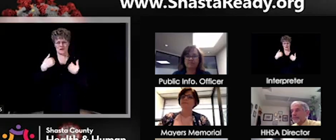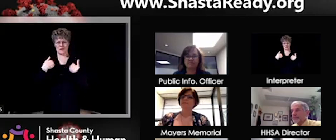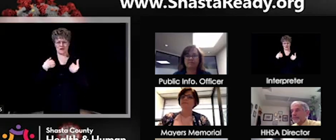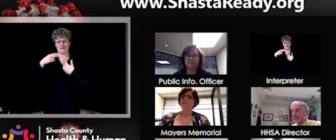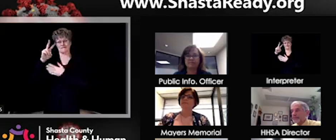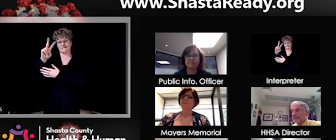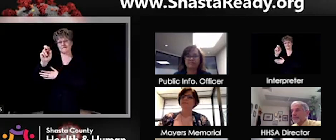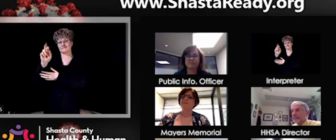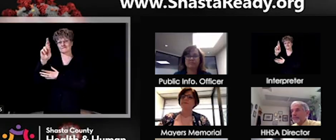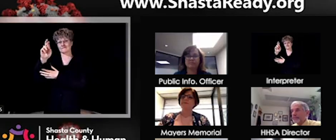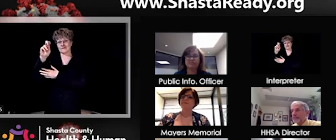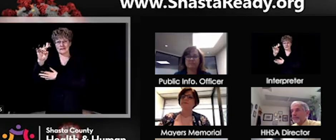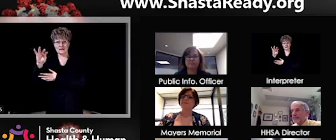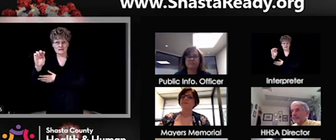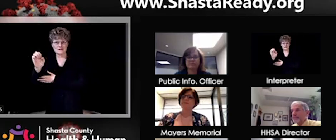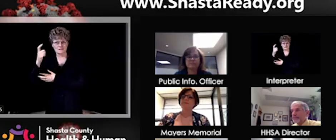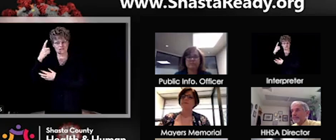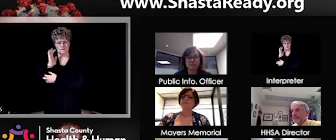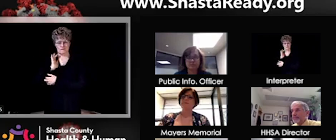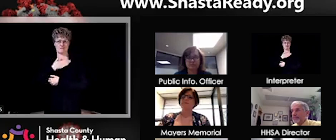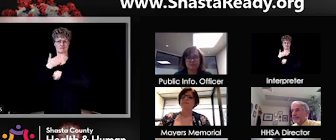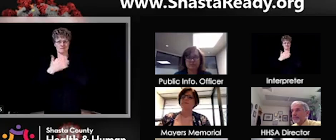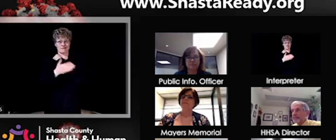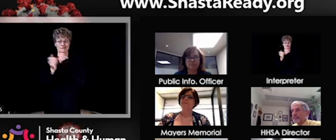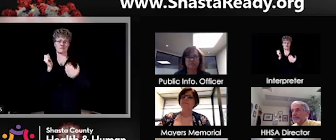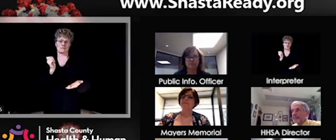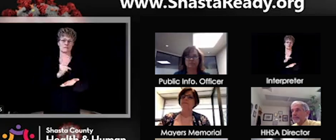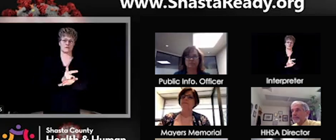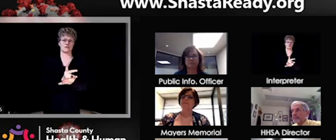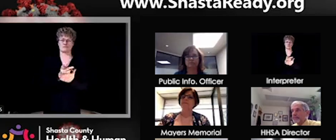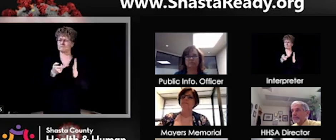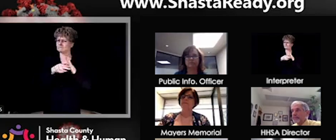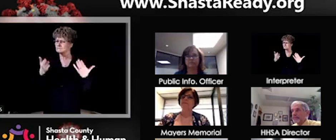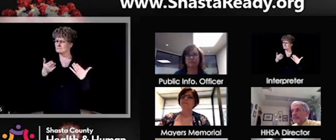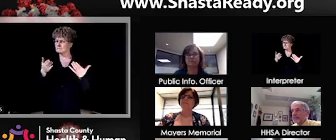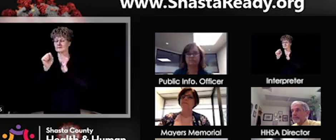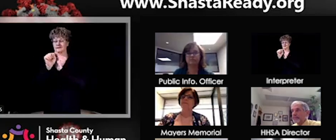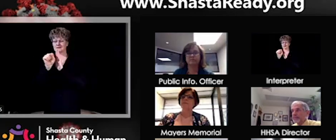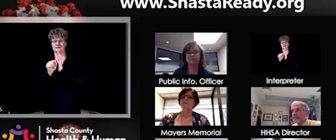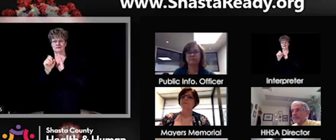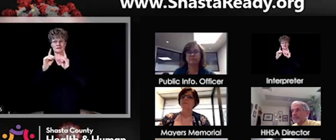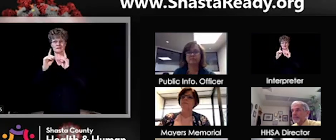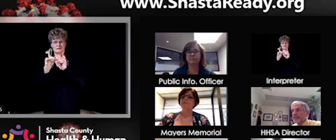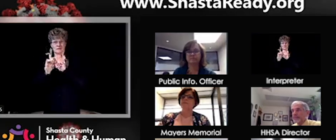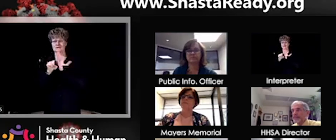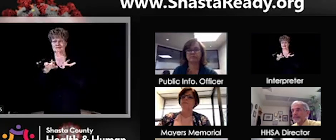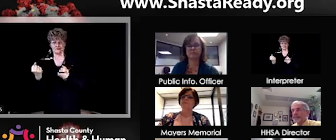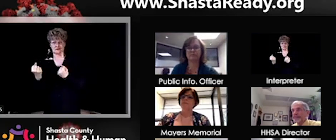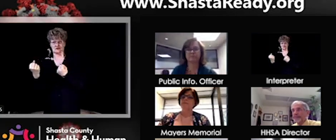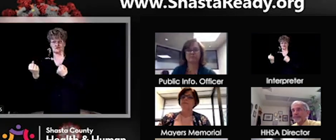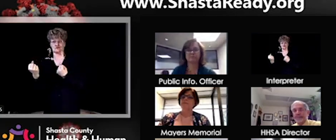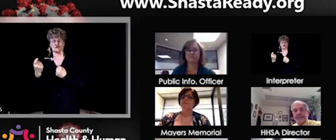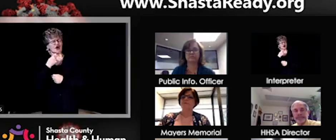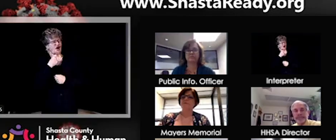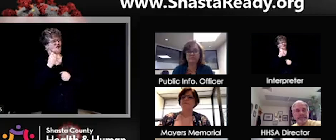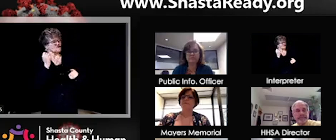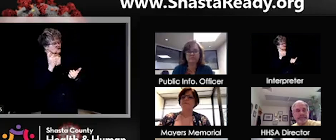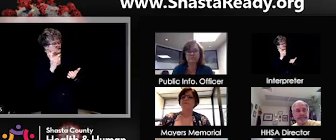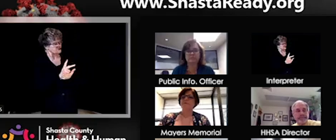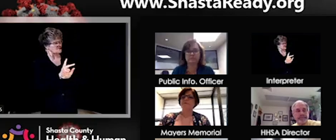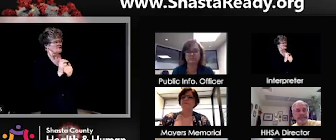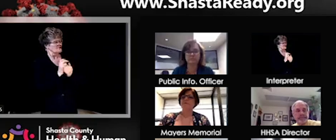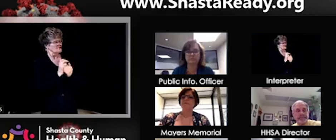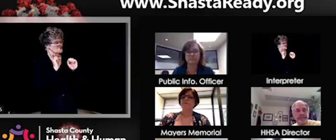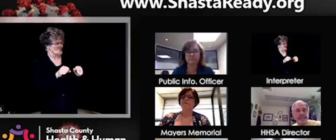approved, which means the State Health Department has approved us to move fully through stage two.